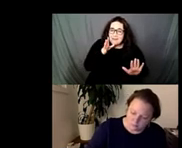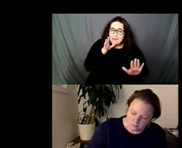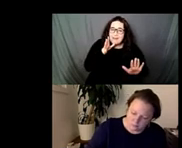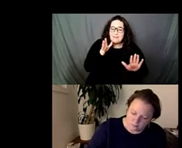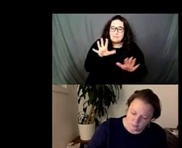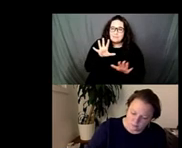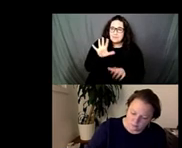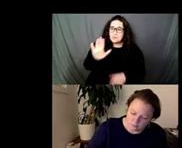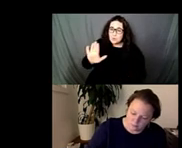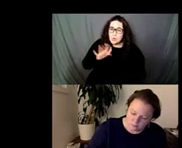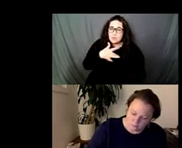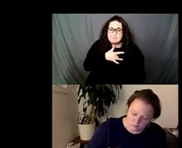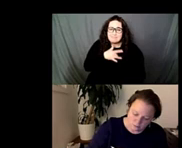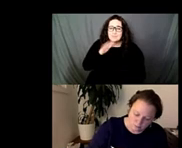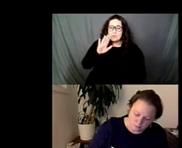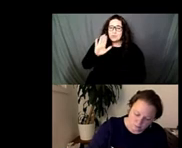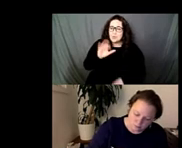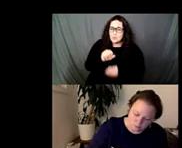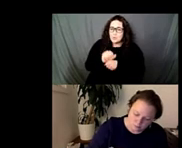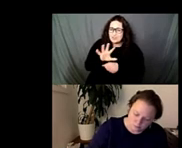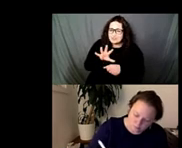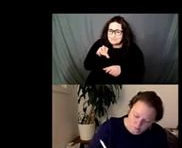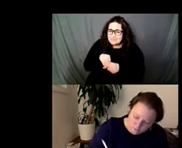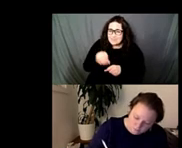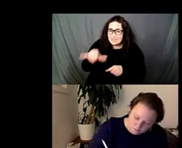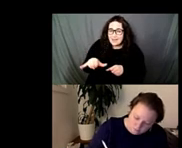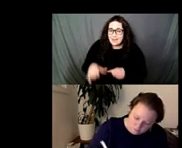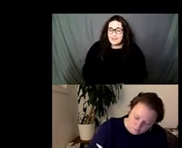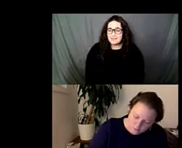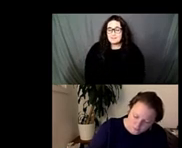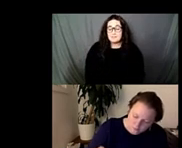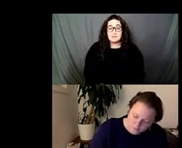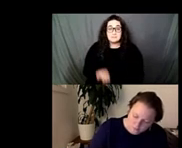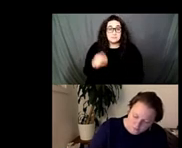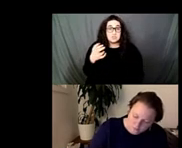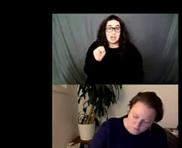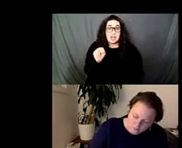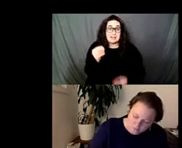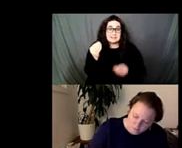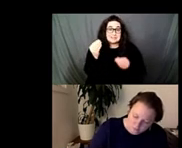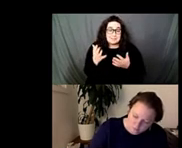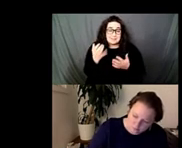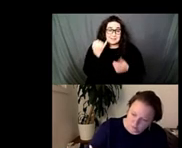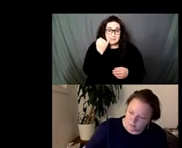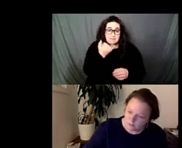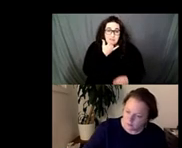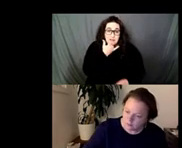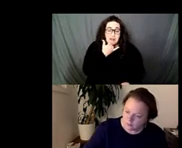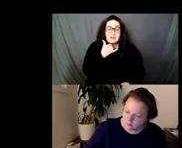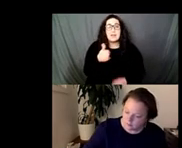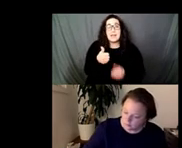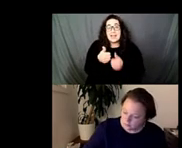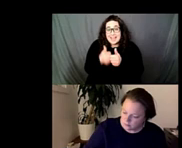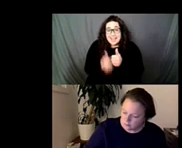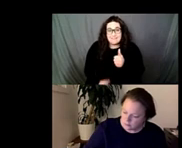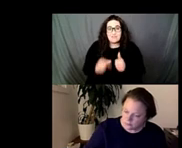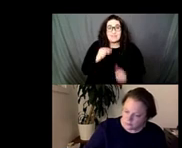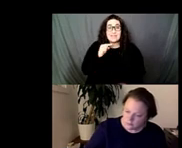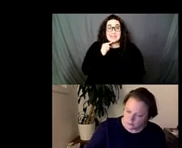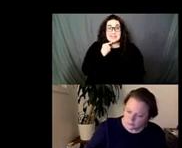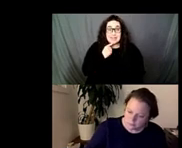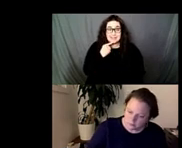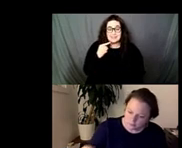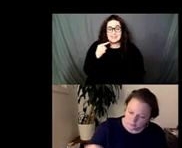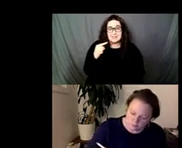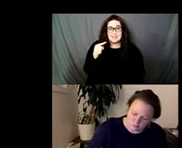candies every candy i would presume john but correct me if i'm wrong every candy nearly has john's touch on it and he played no role in their making